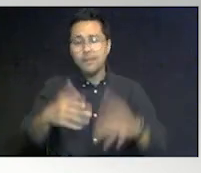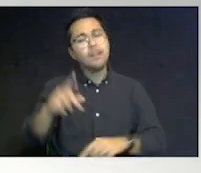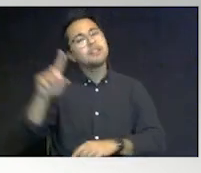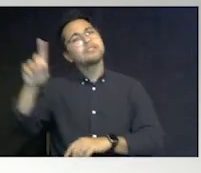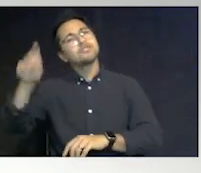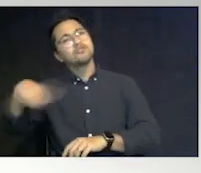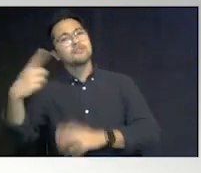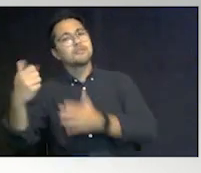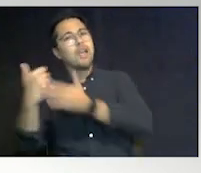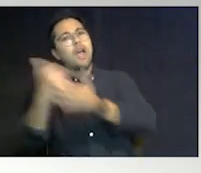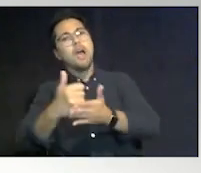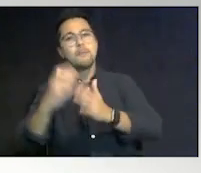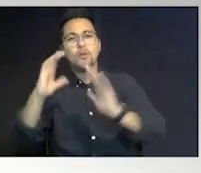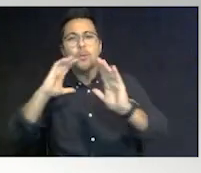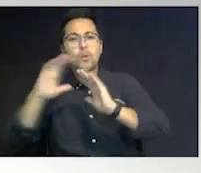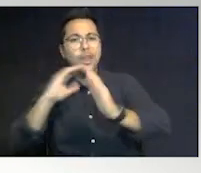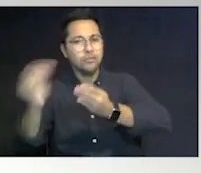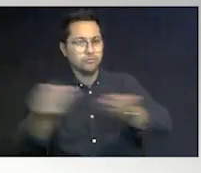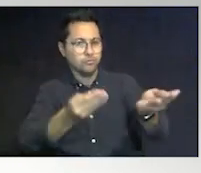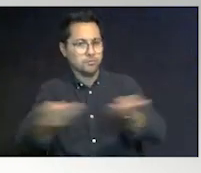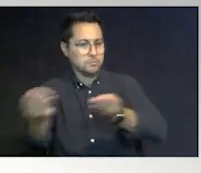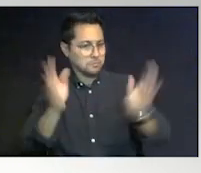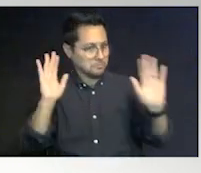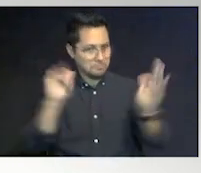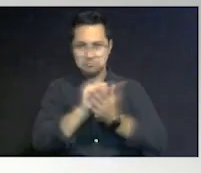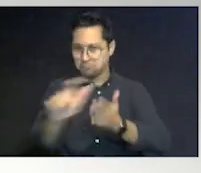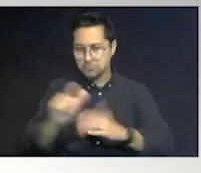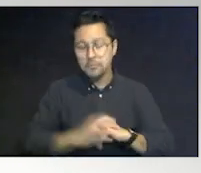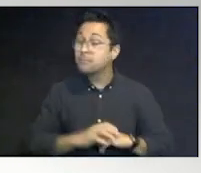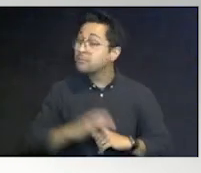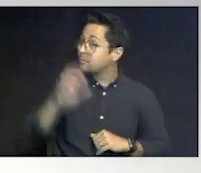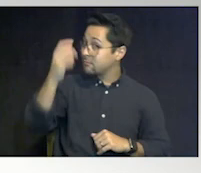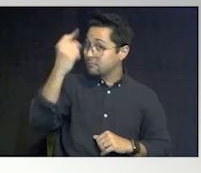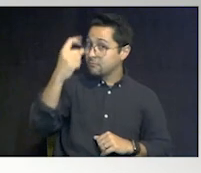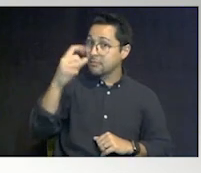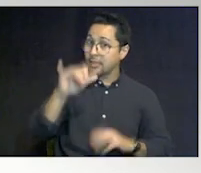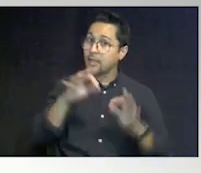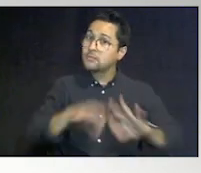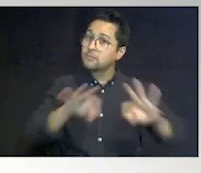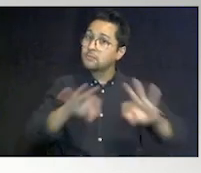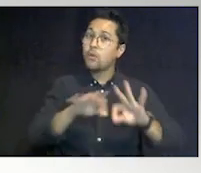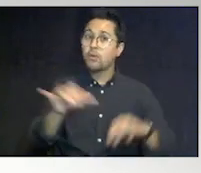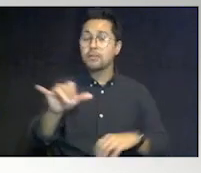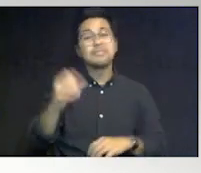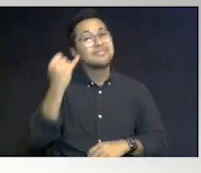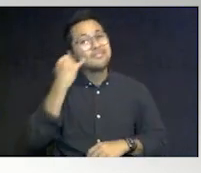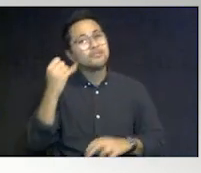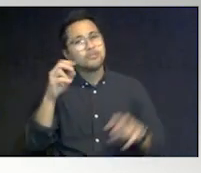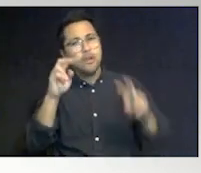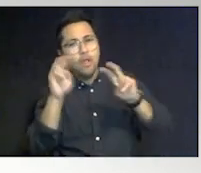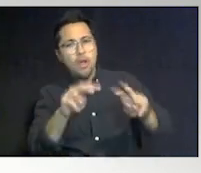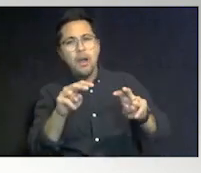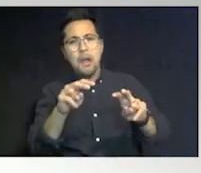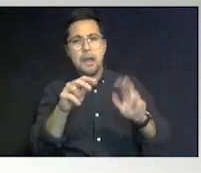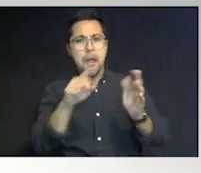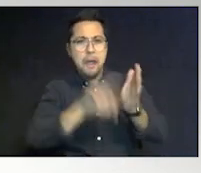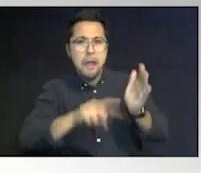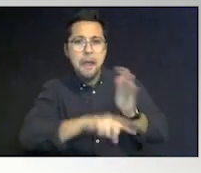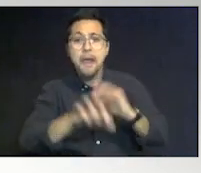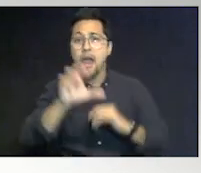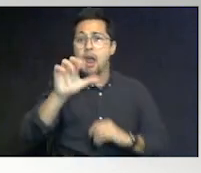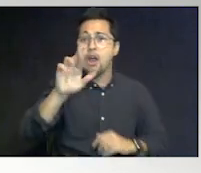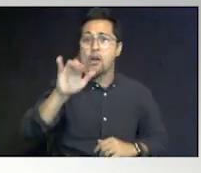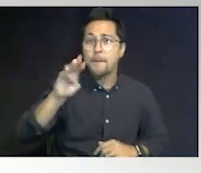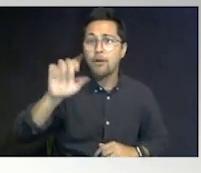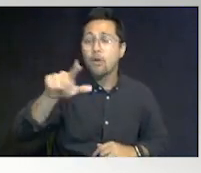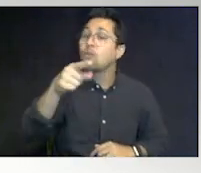the communication between the two. Okay. But that's important to know. Because if we're looking at anything criminal you have the right to